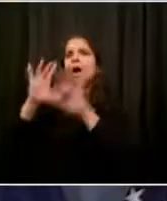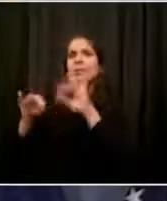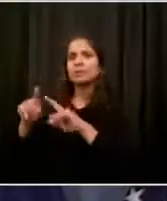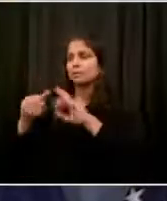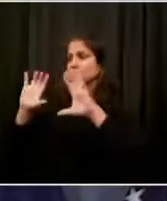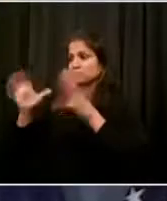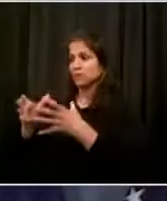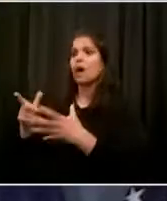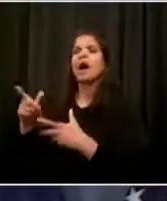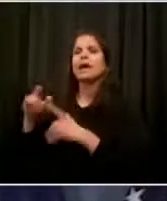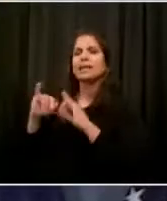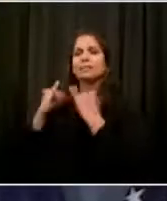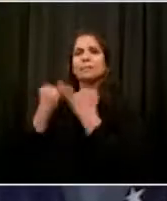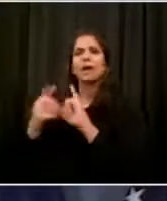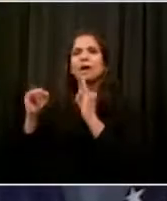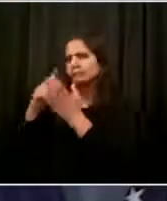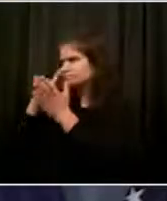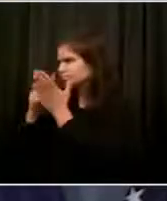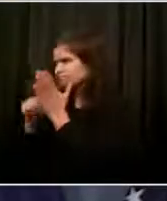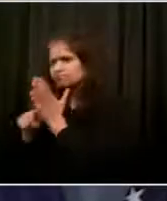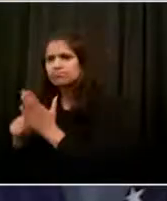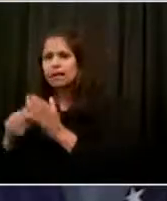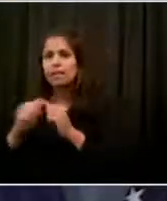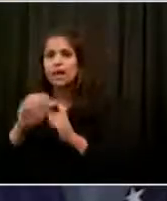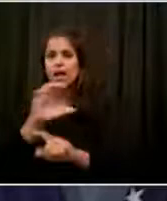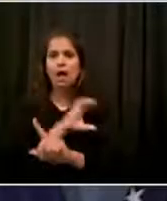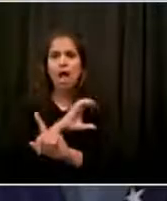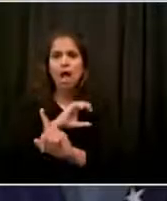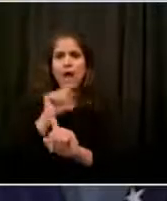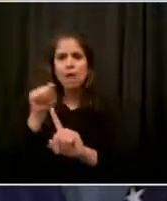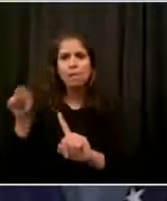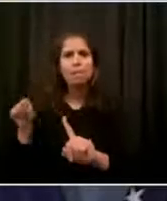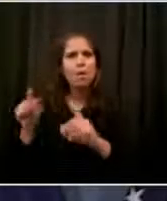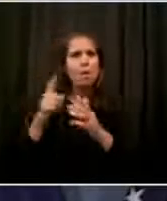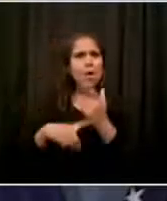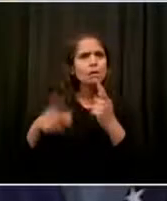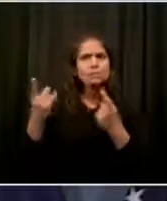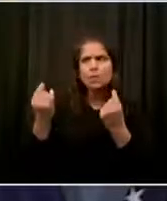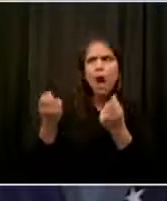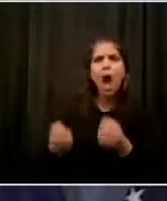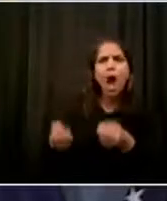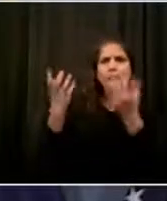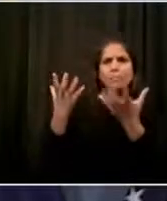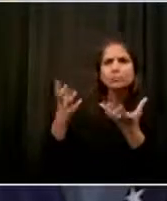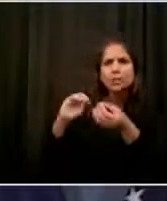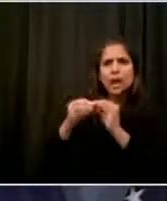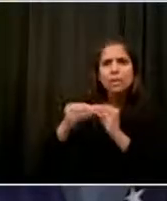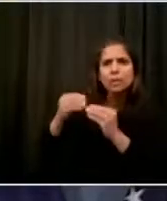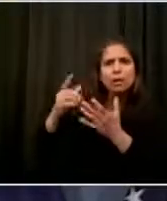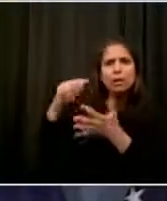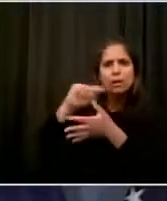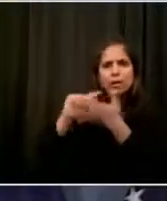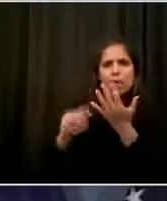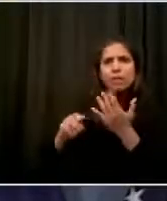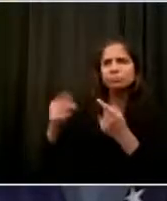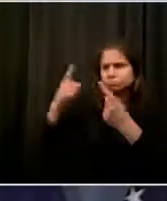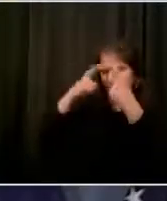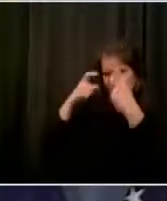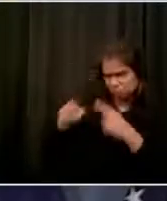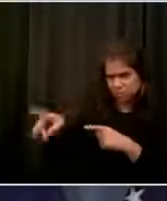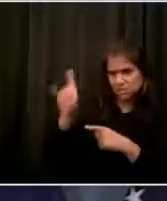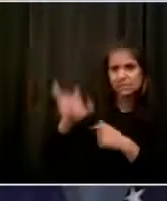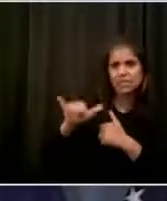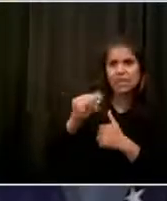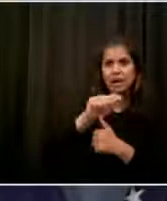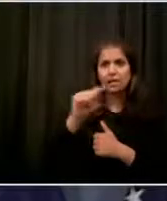what happened in Mott Haven. I believe, based on all the information I received the afternoon before the protest and